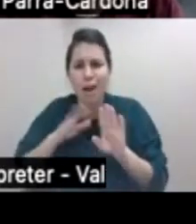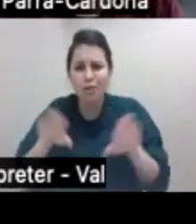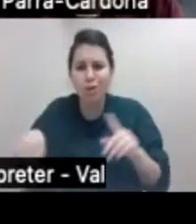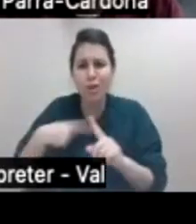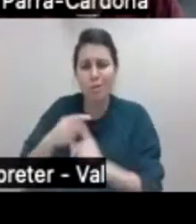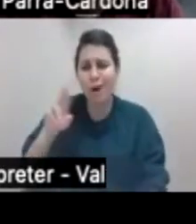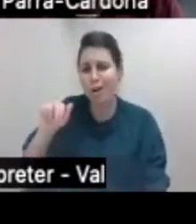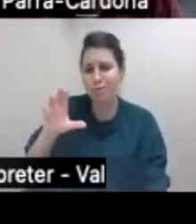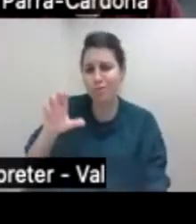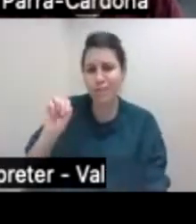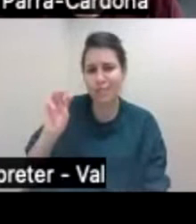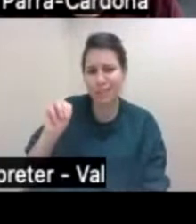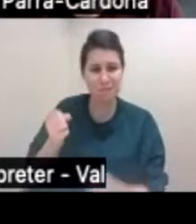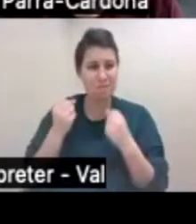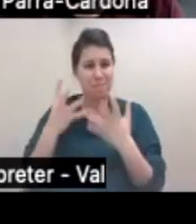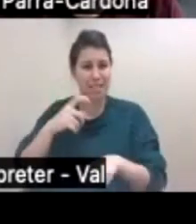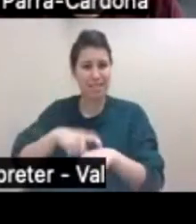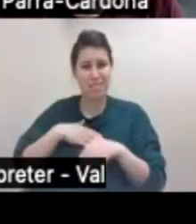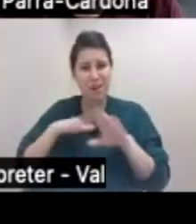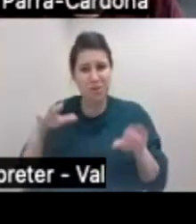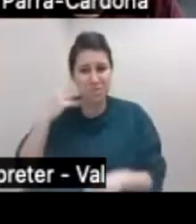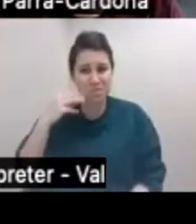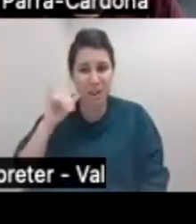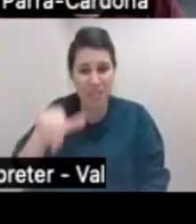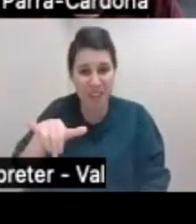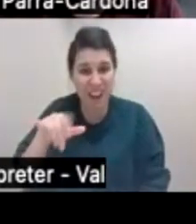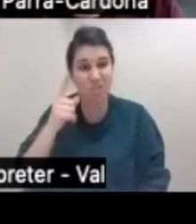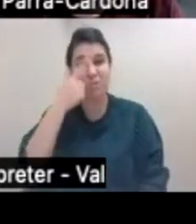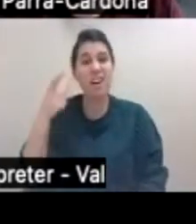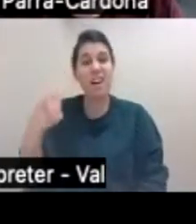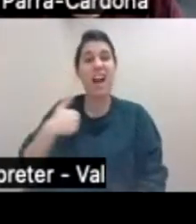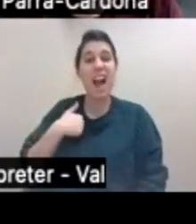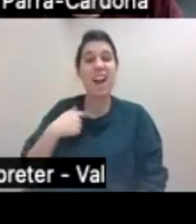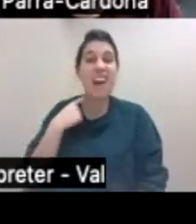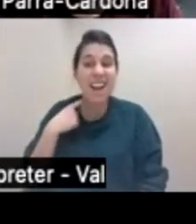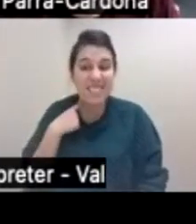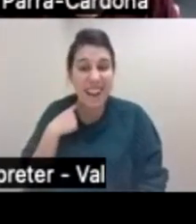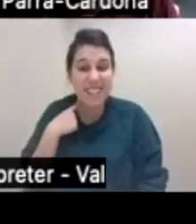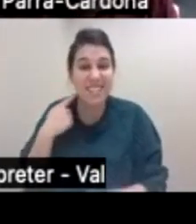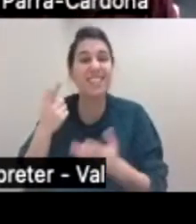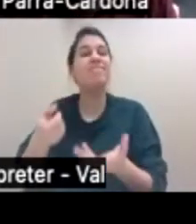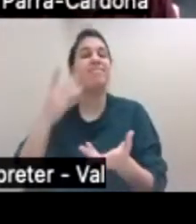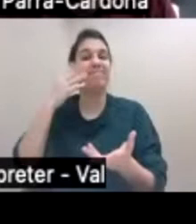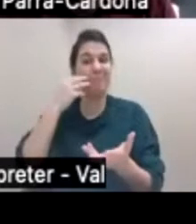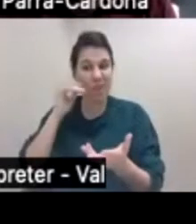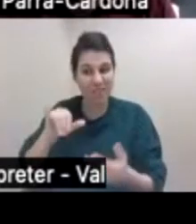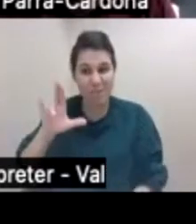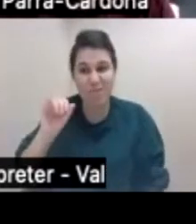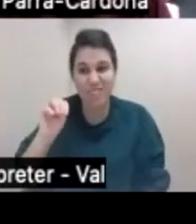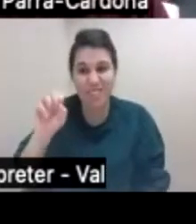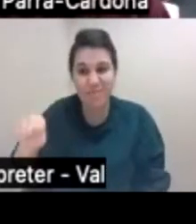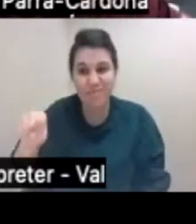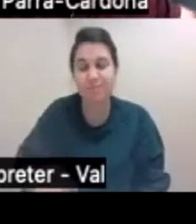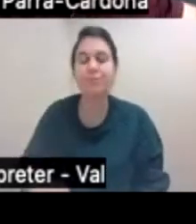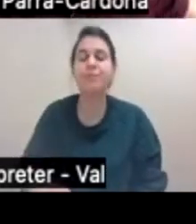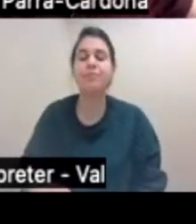because in many occasions my children have suffered racism just because they have Hispanic accents that they have experienced racism. That's why in our interventions